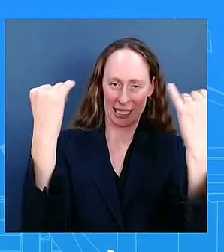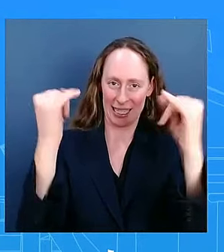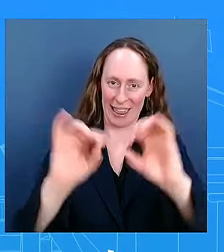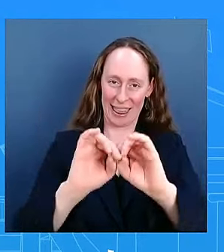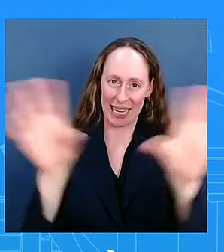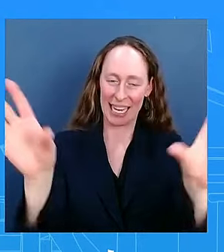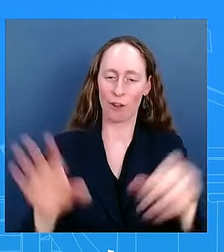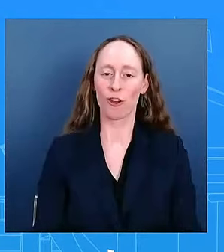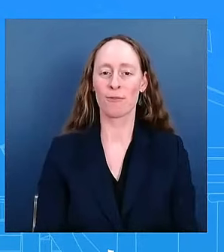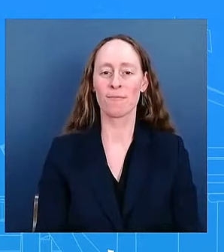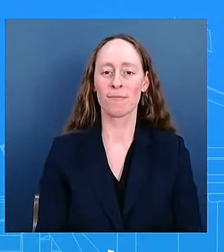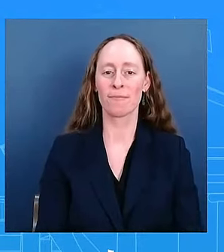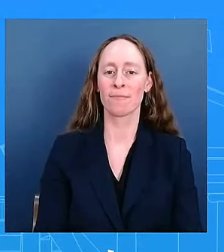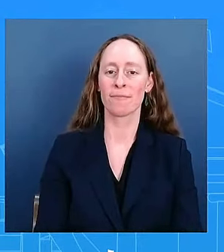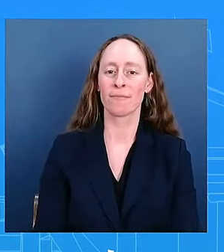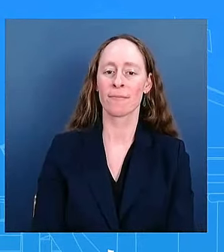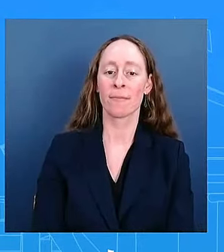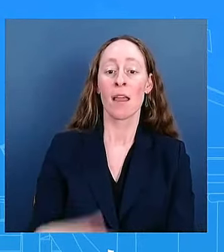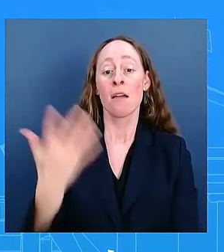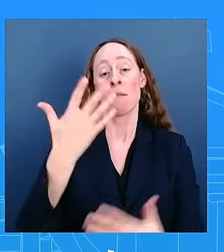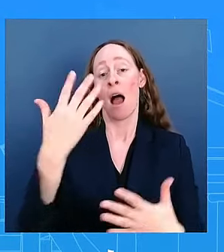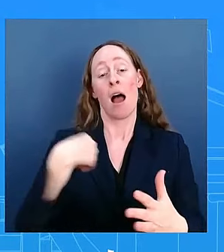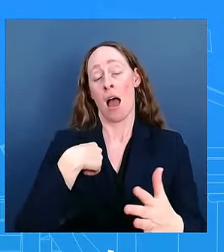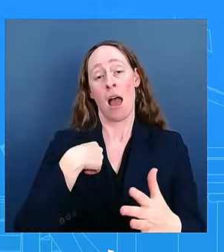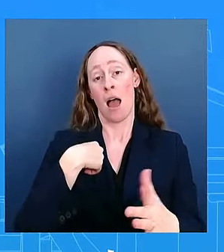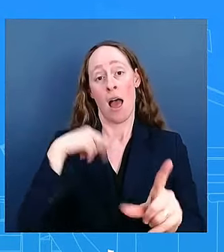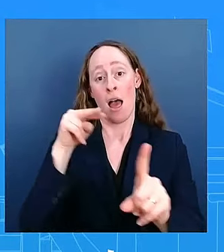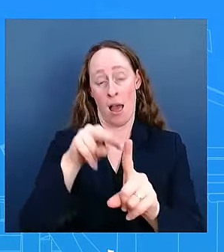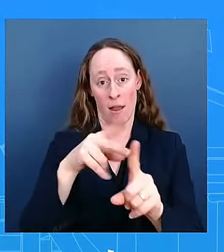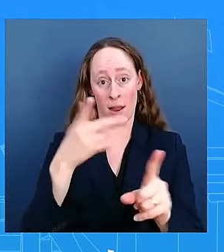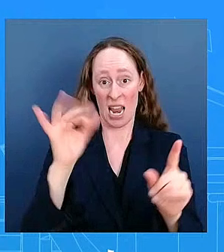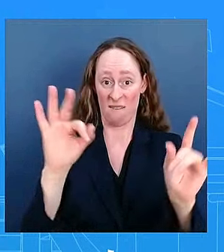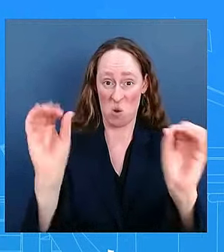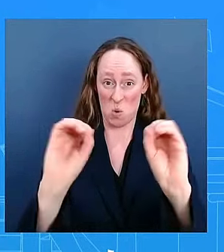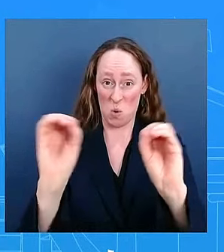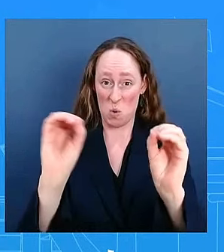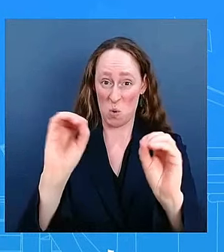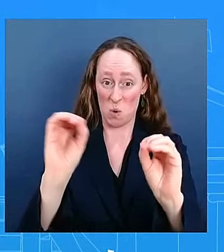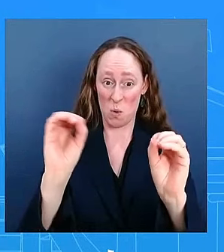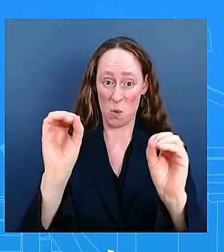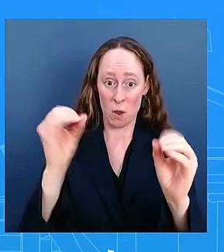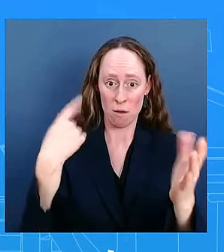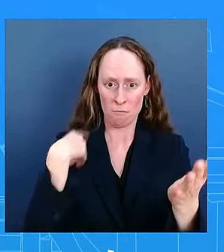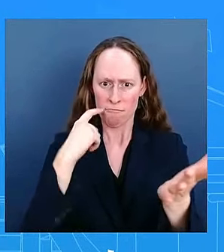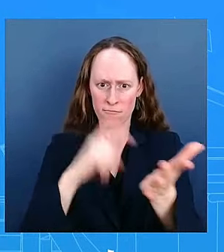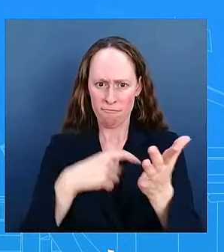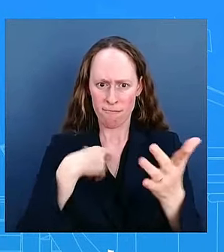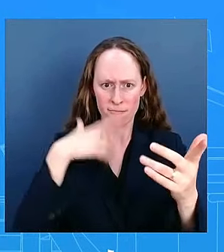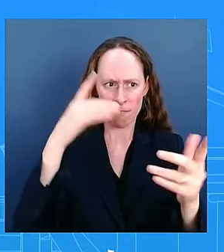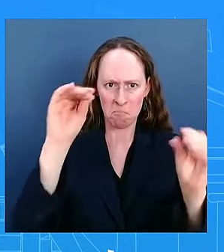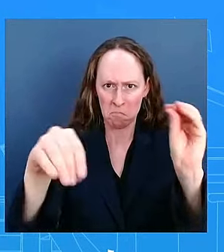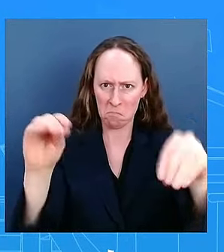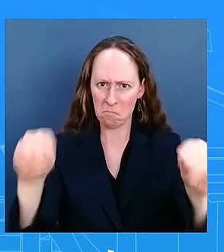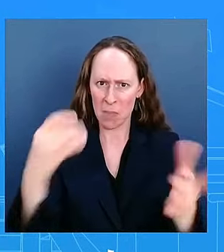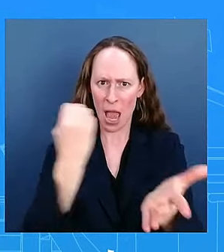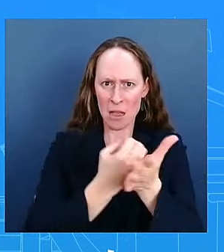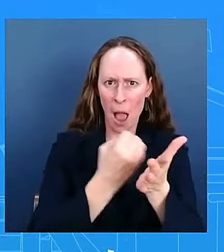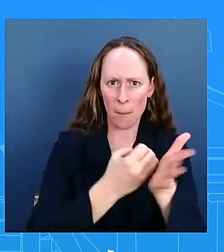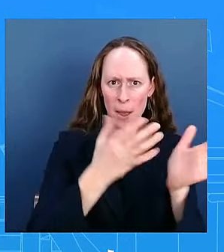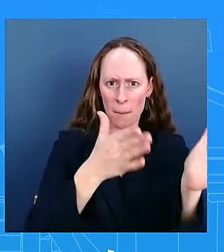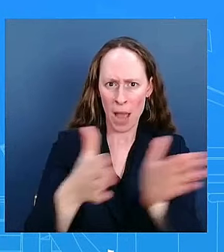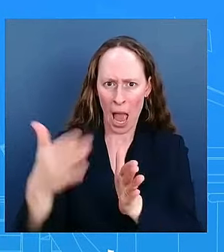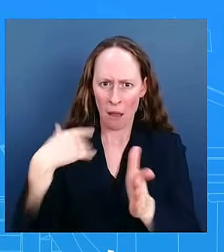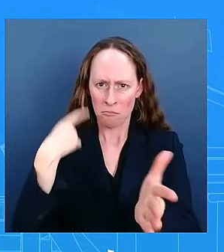the economic indicators that we've been generating in almost any election model it would show the incumbent party